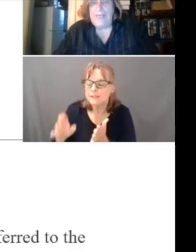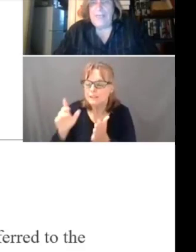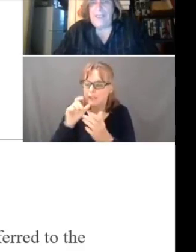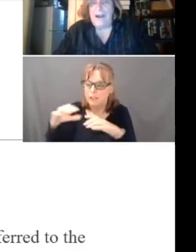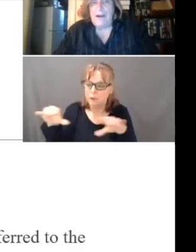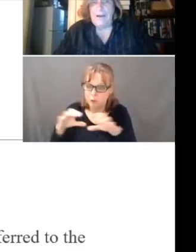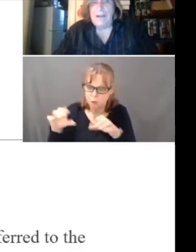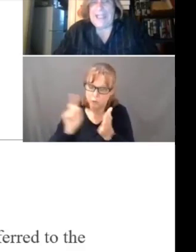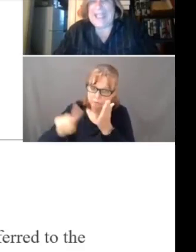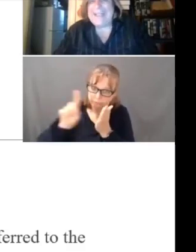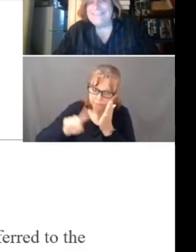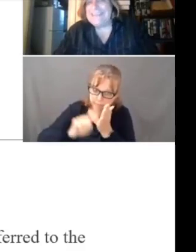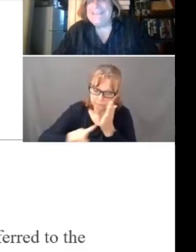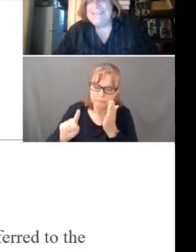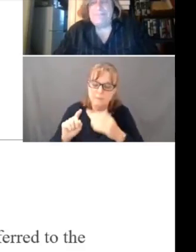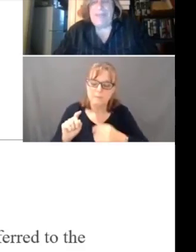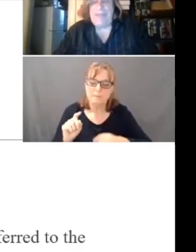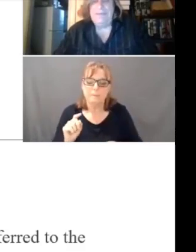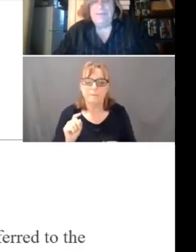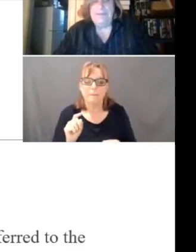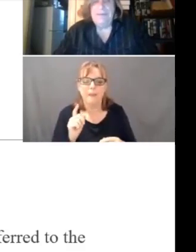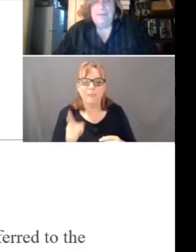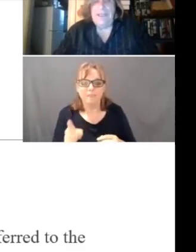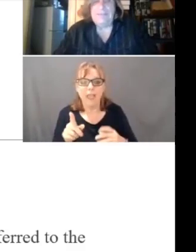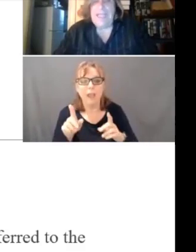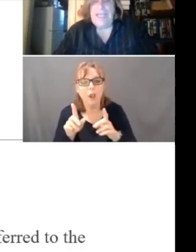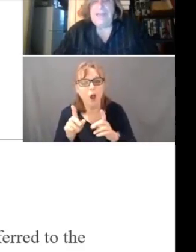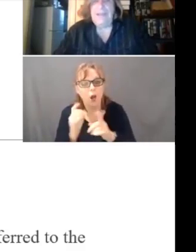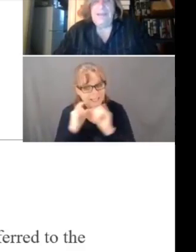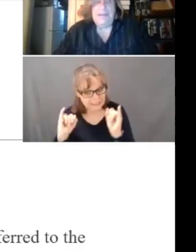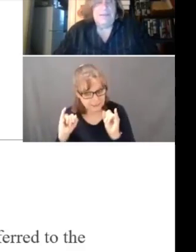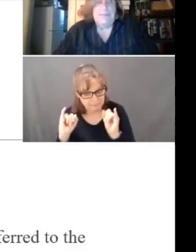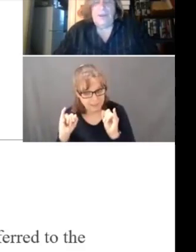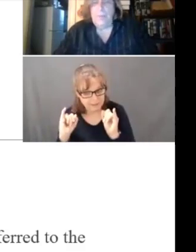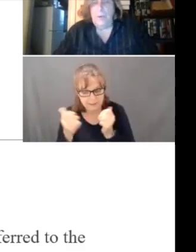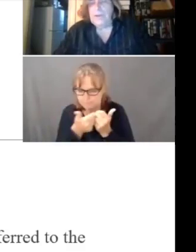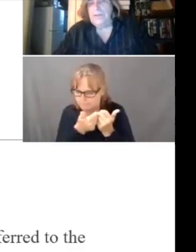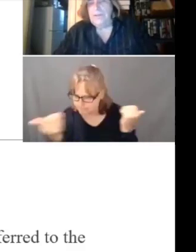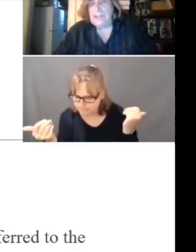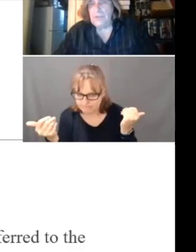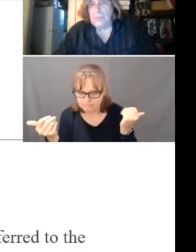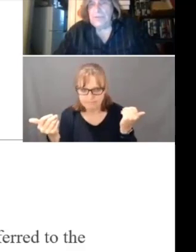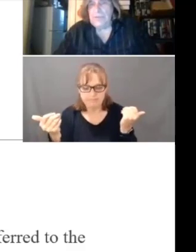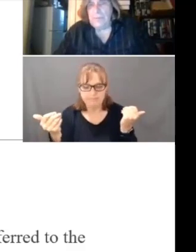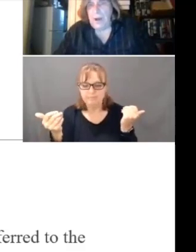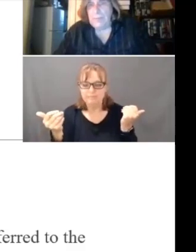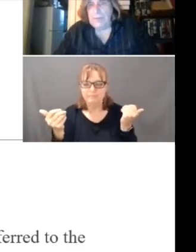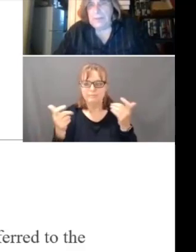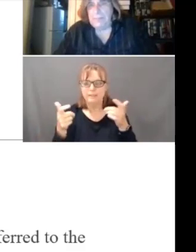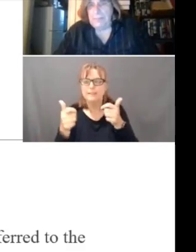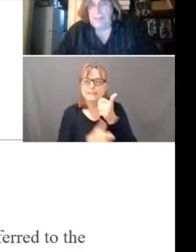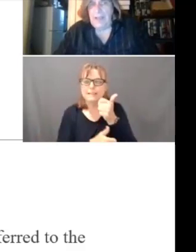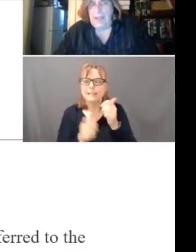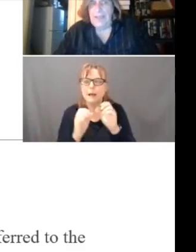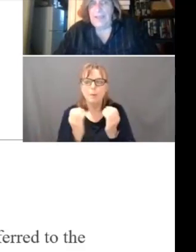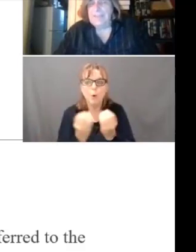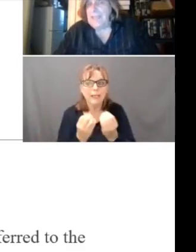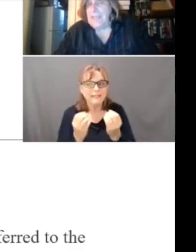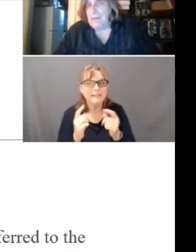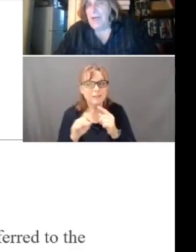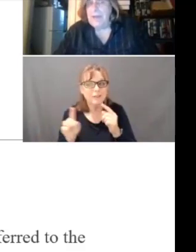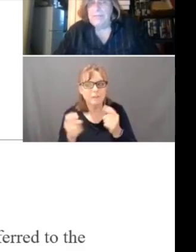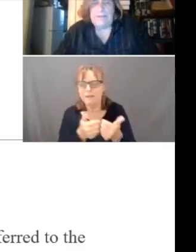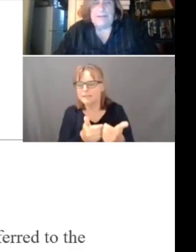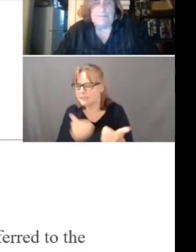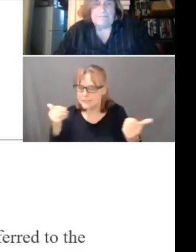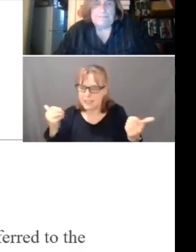work. They are as independent as any sub organization within the department can be. I think they